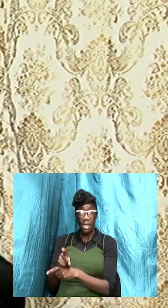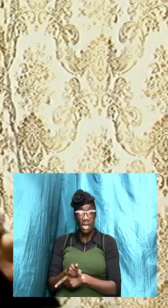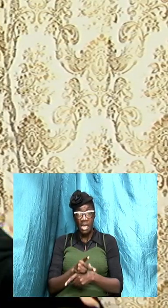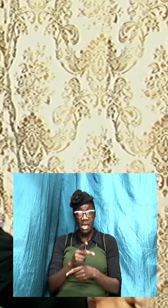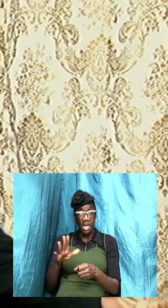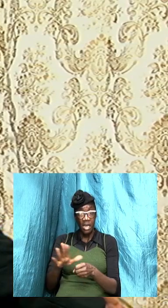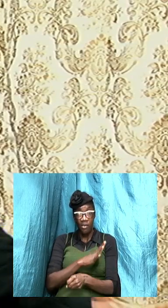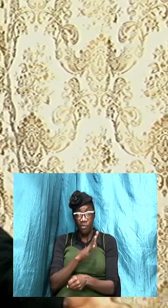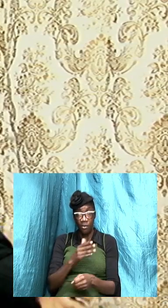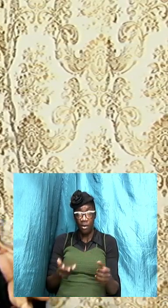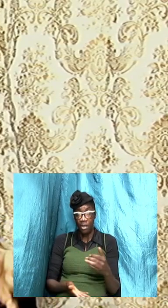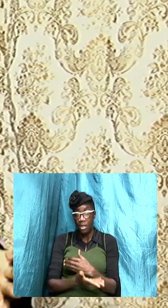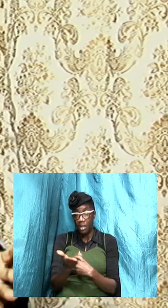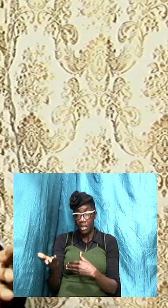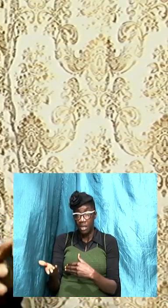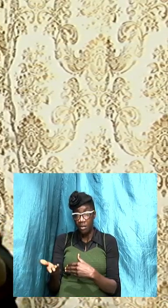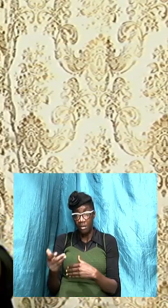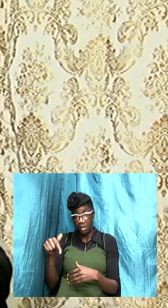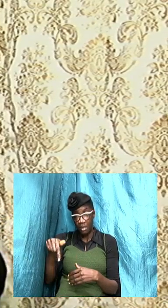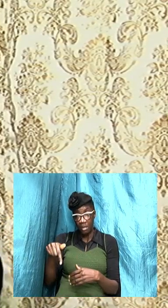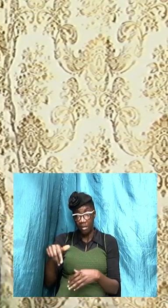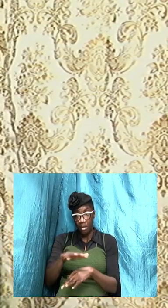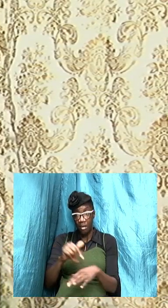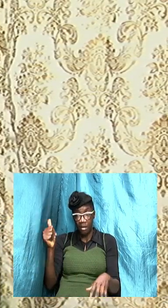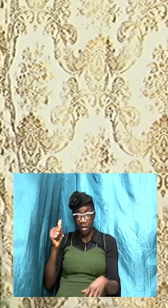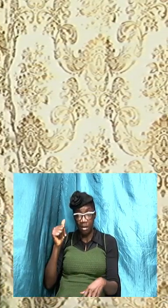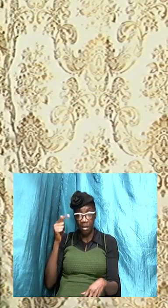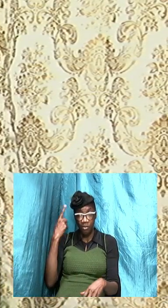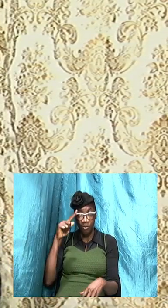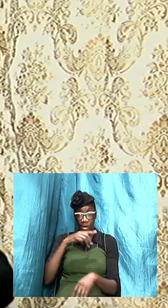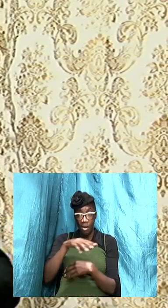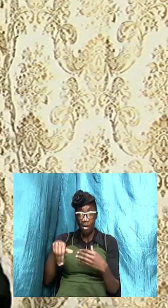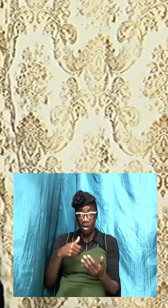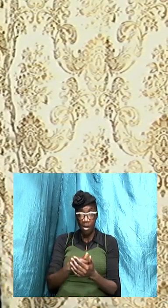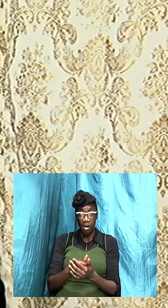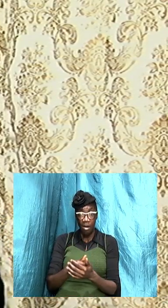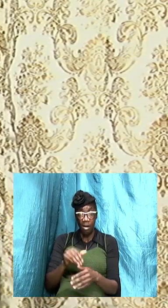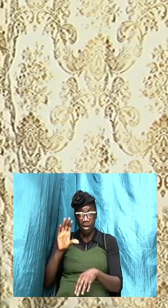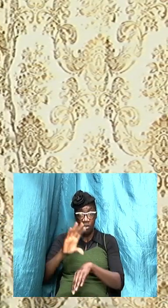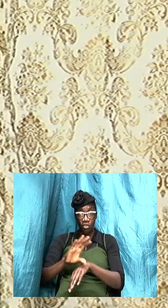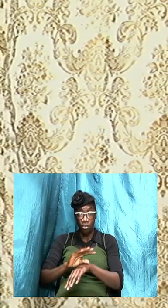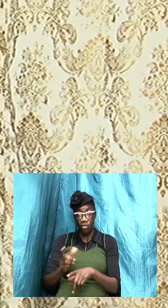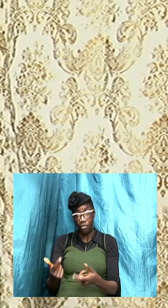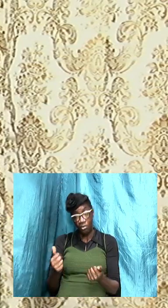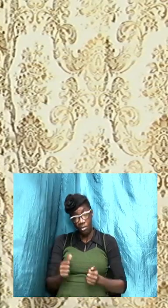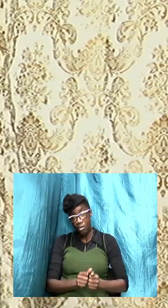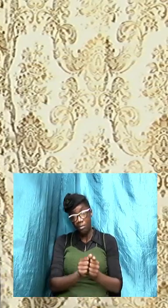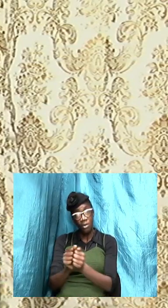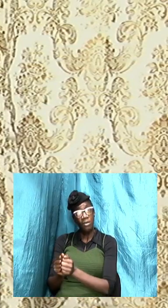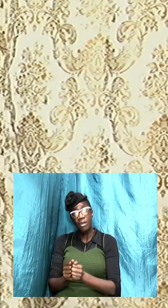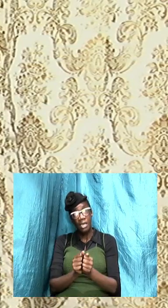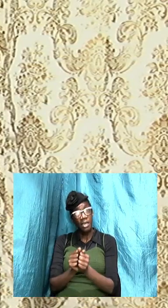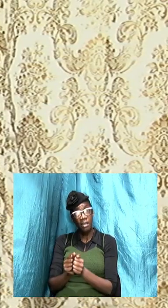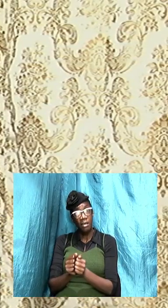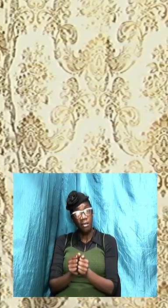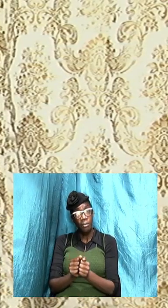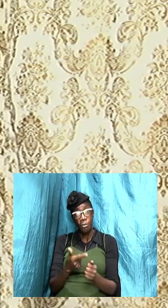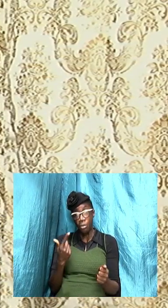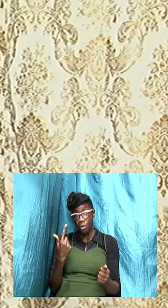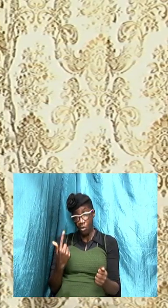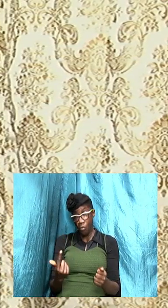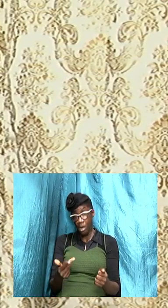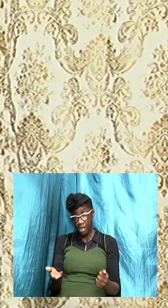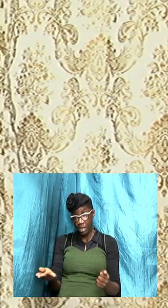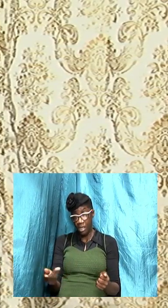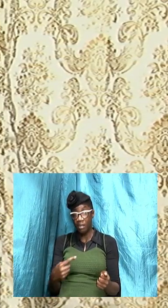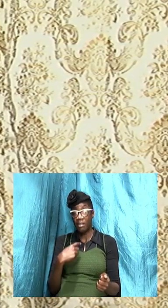you know there is this call for all churches or denomination to come together and one of the things that they